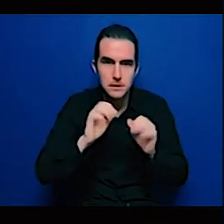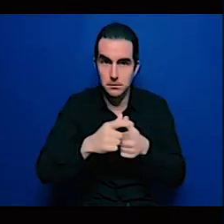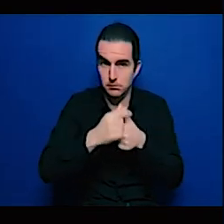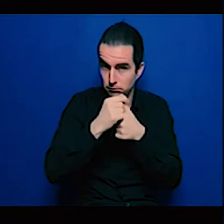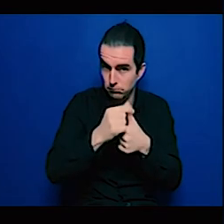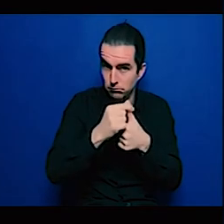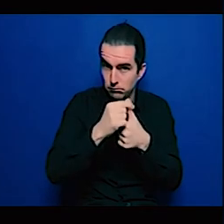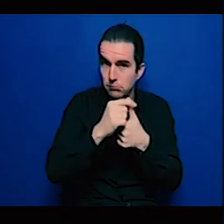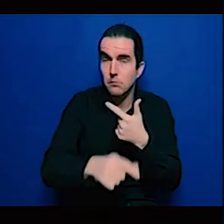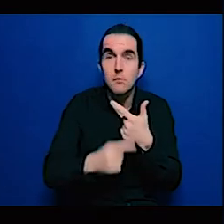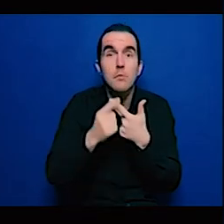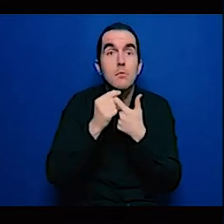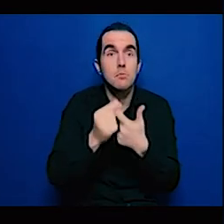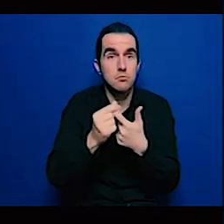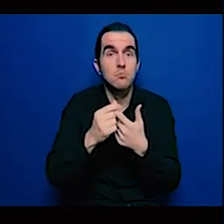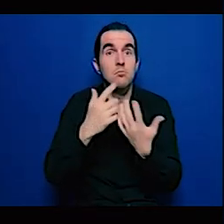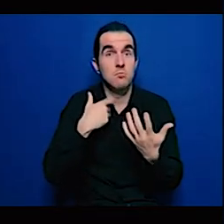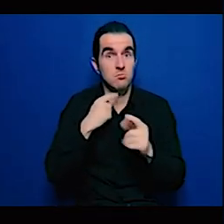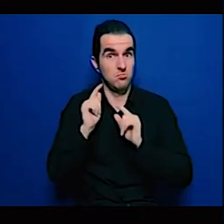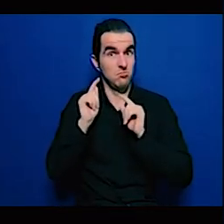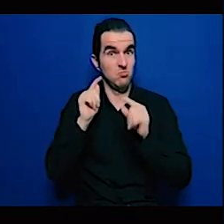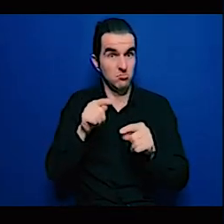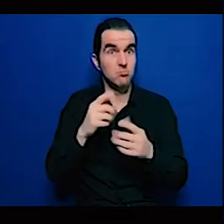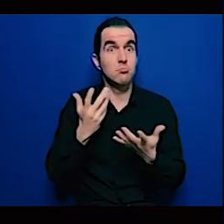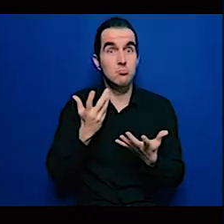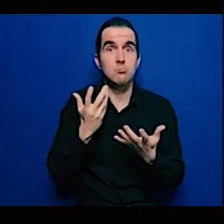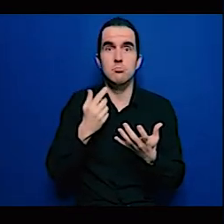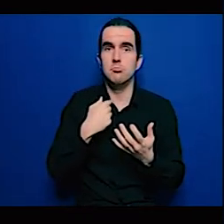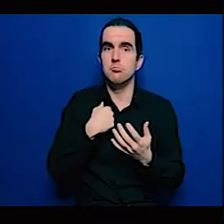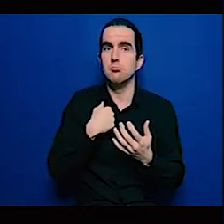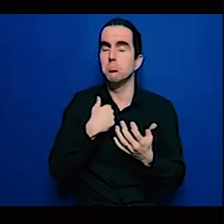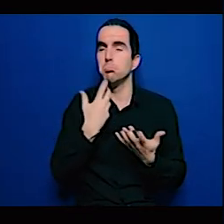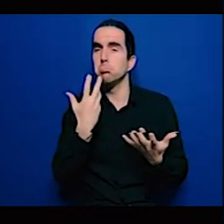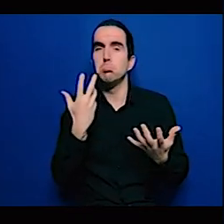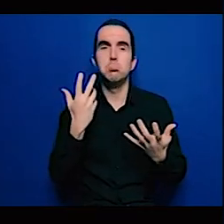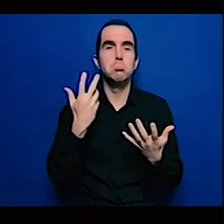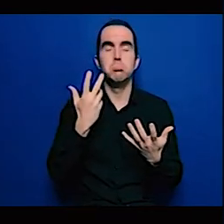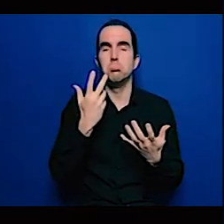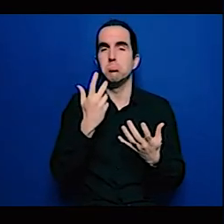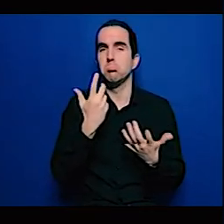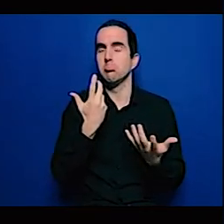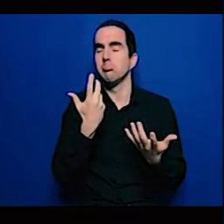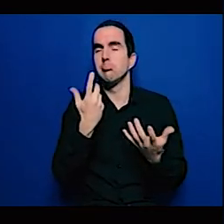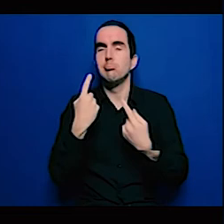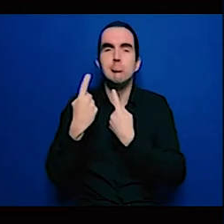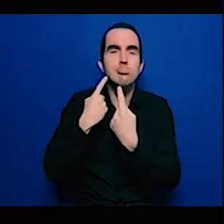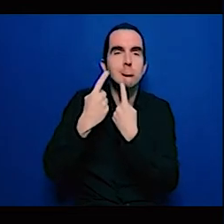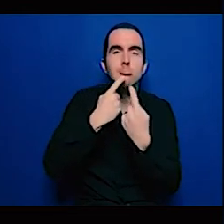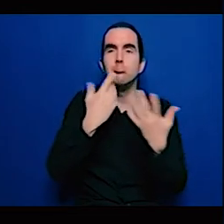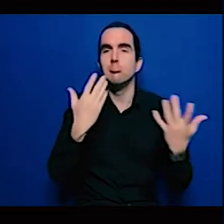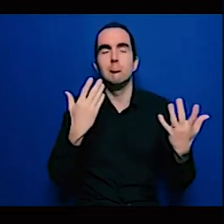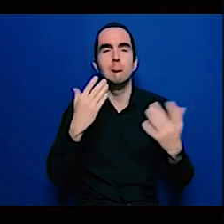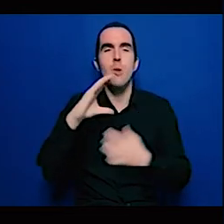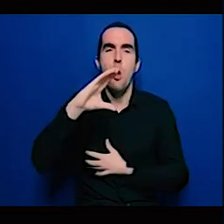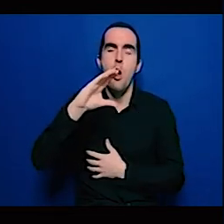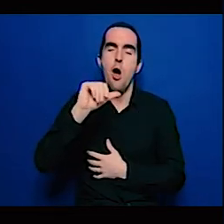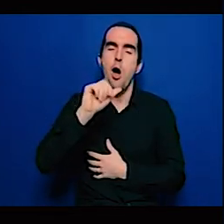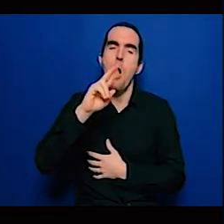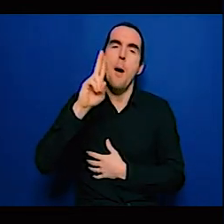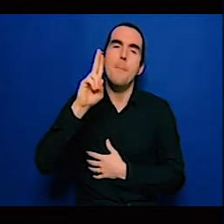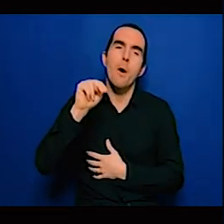we need energy to develop we have to be realistic in an African context you can't imagine development